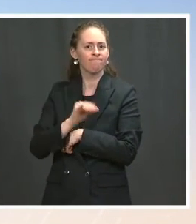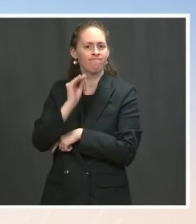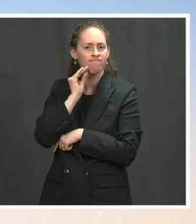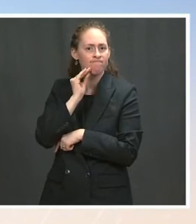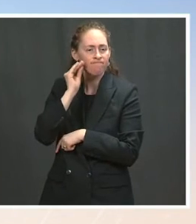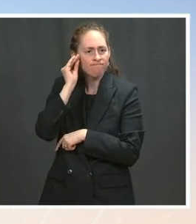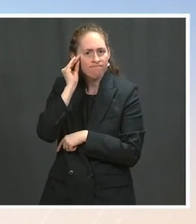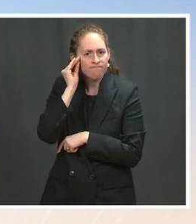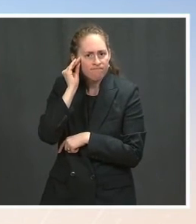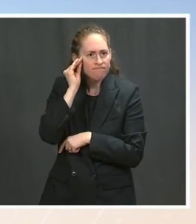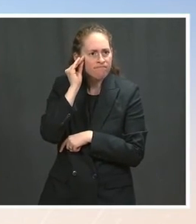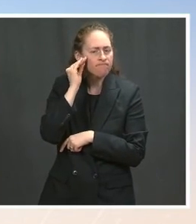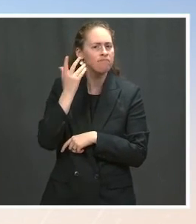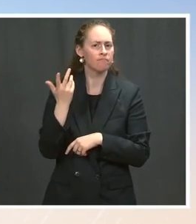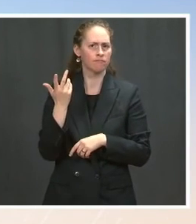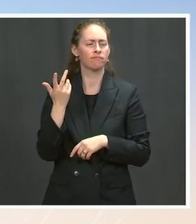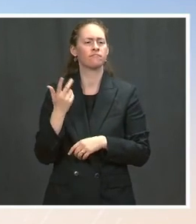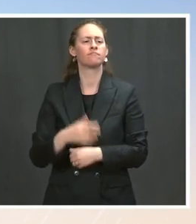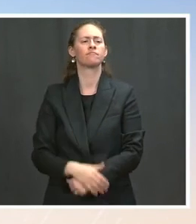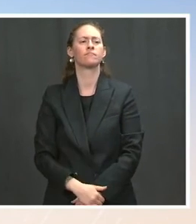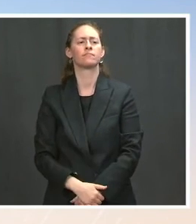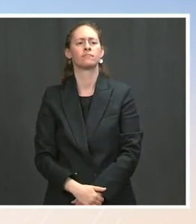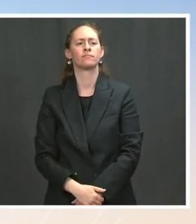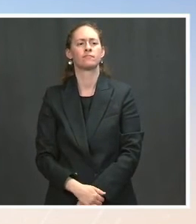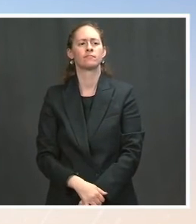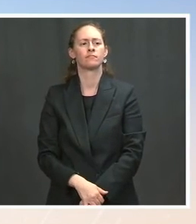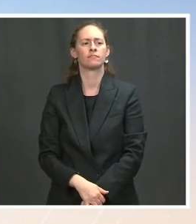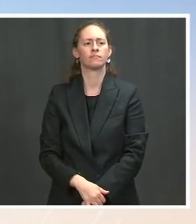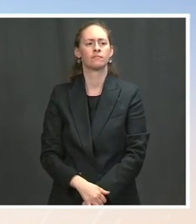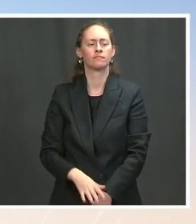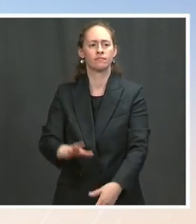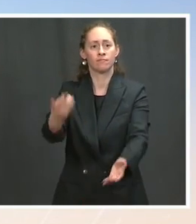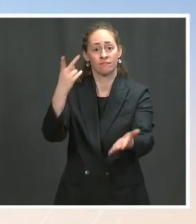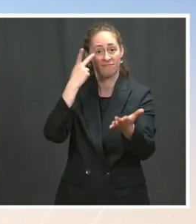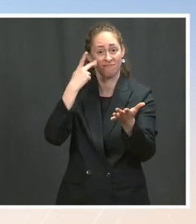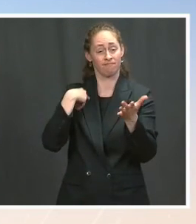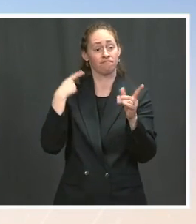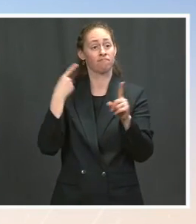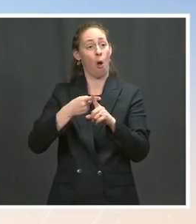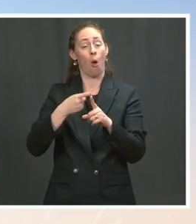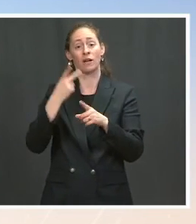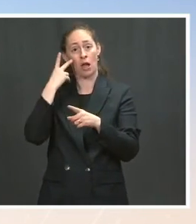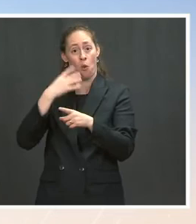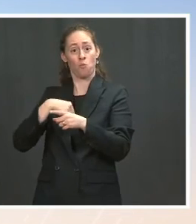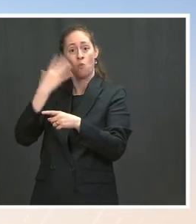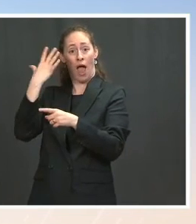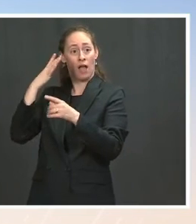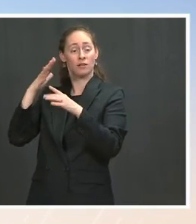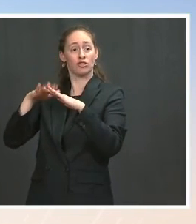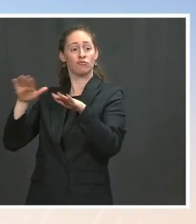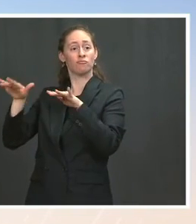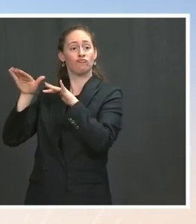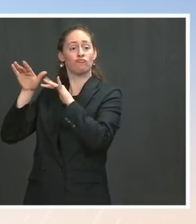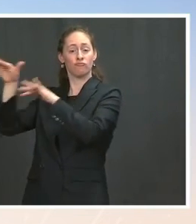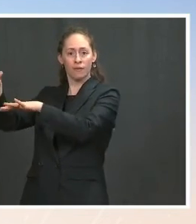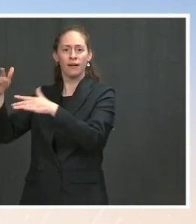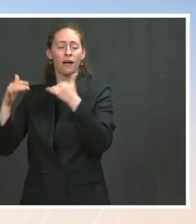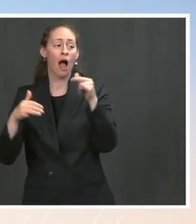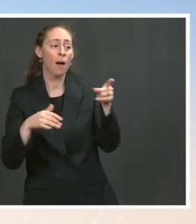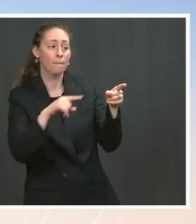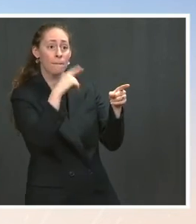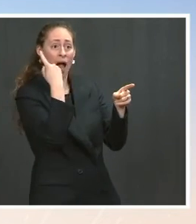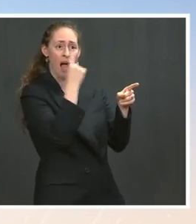same rates as white students are a lot of people who are worried about that equity gap does the administration have a goal in a number in mind for for how this should be